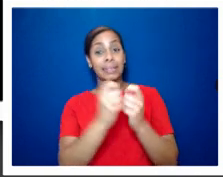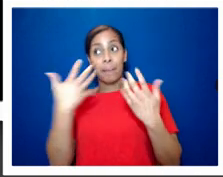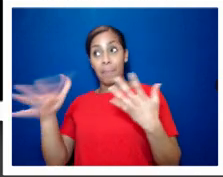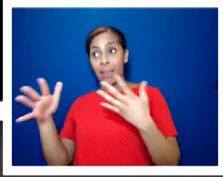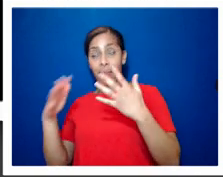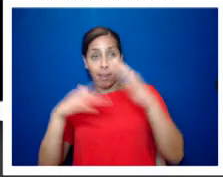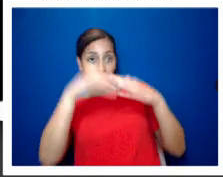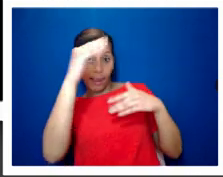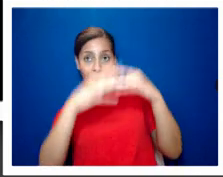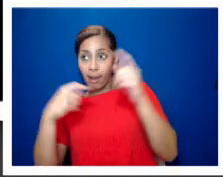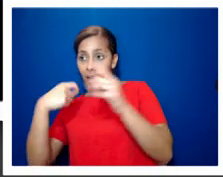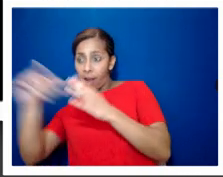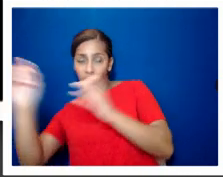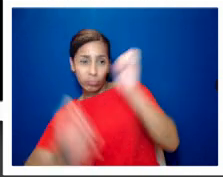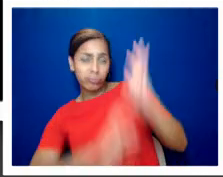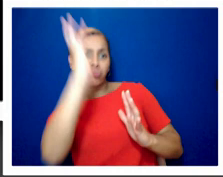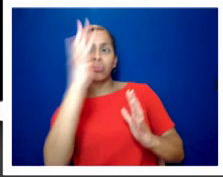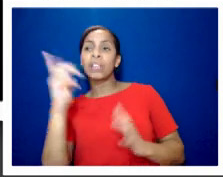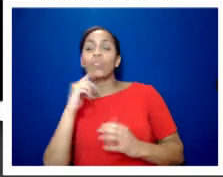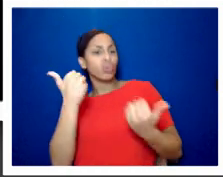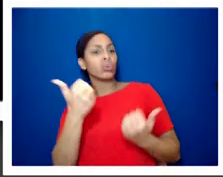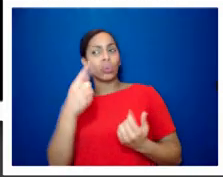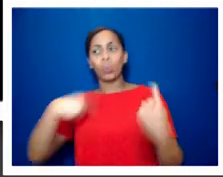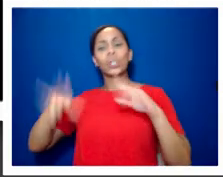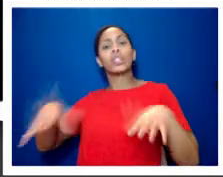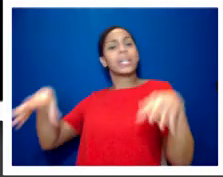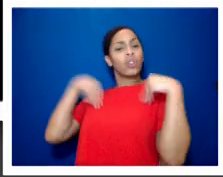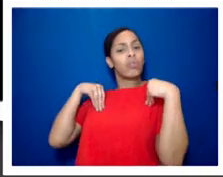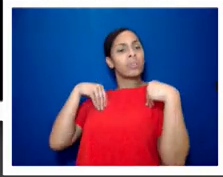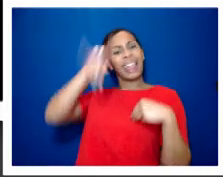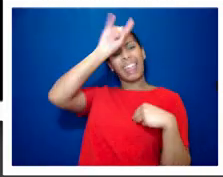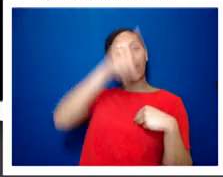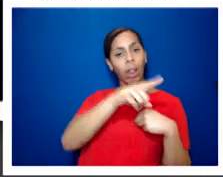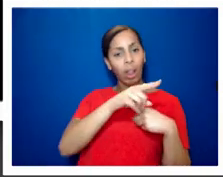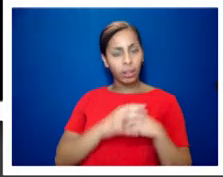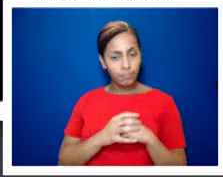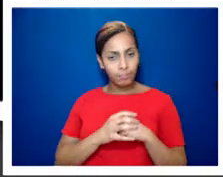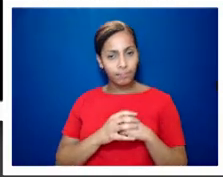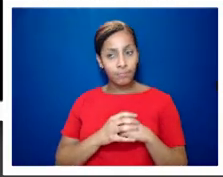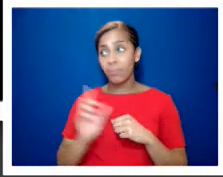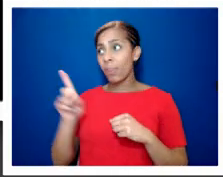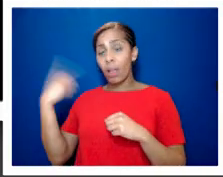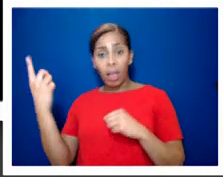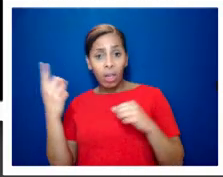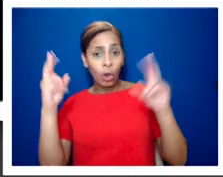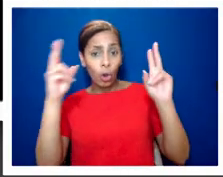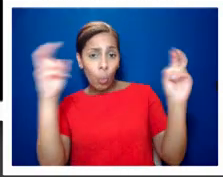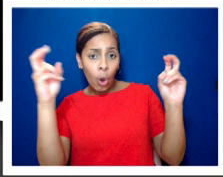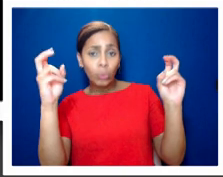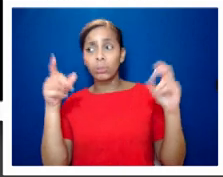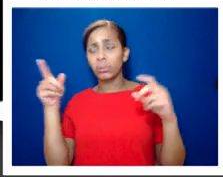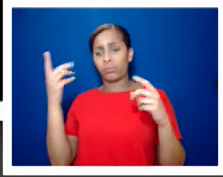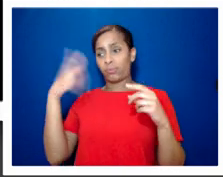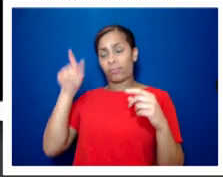of evil but my favorite homophobia quote is from nicholas fairboe he used to flamboyantly swan into